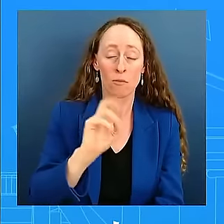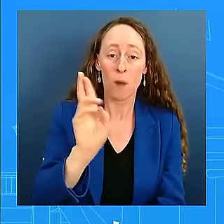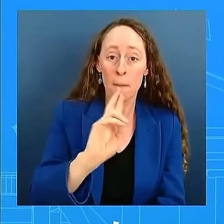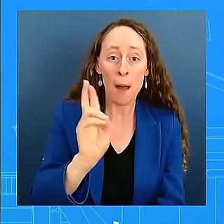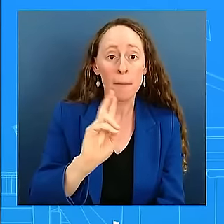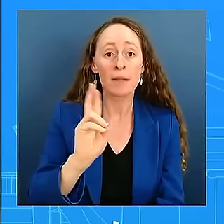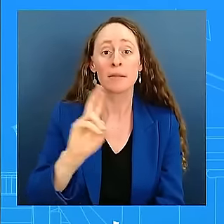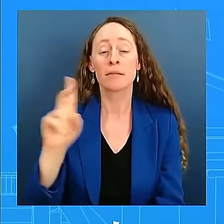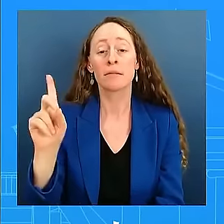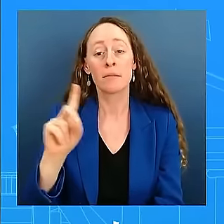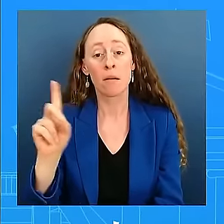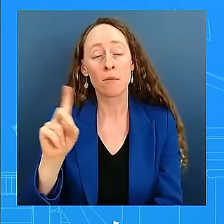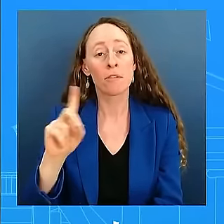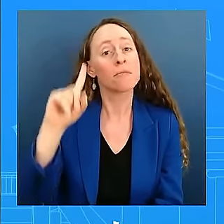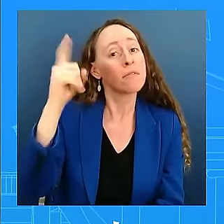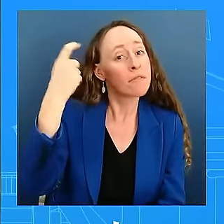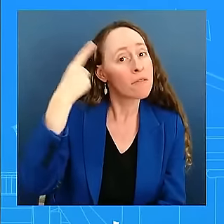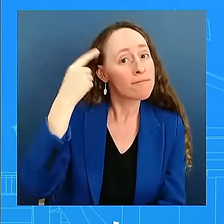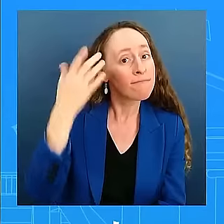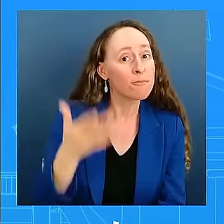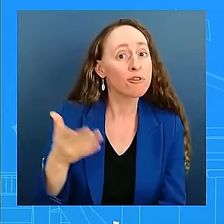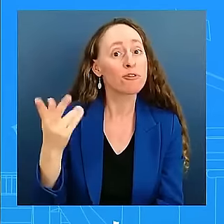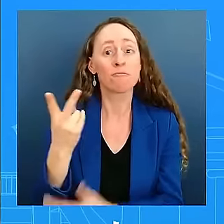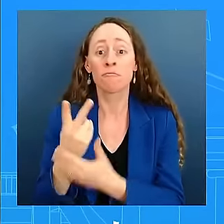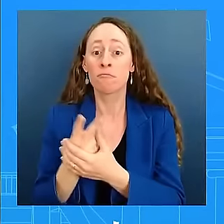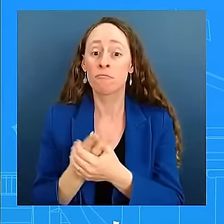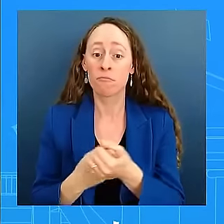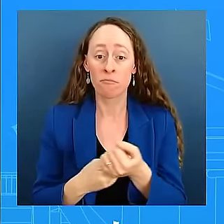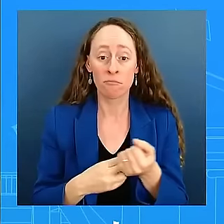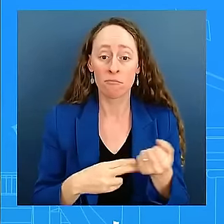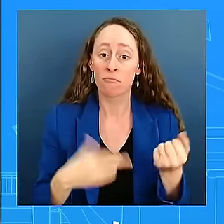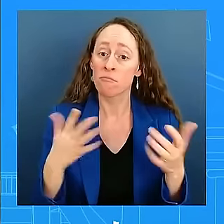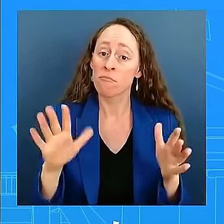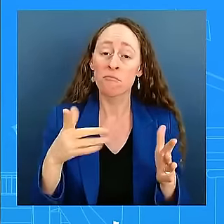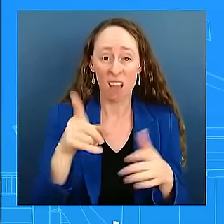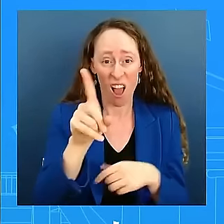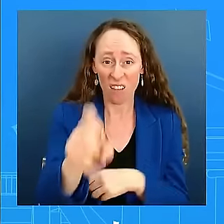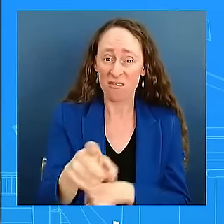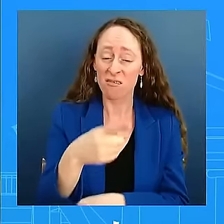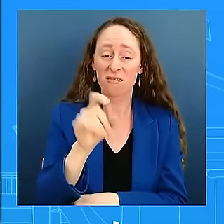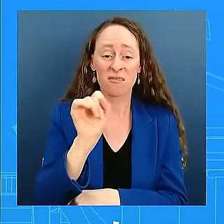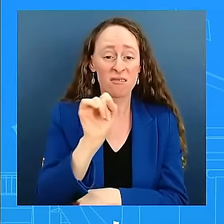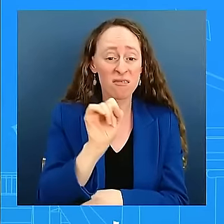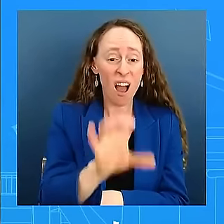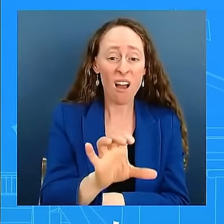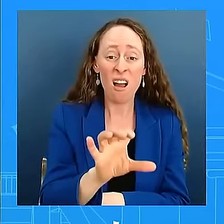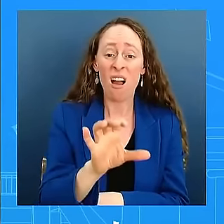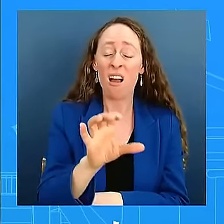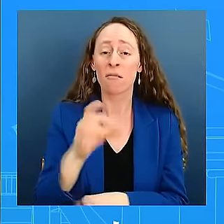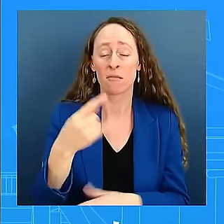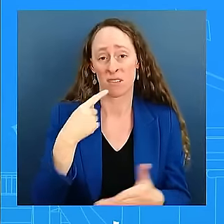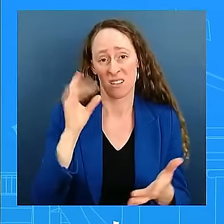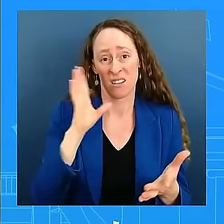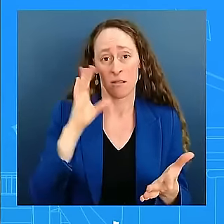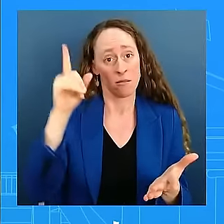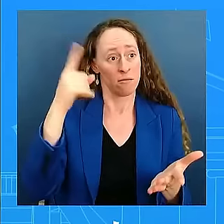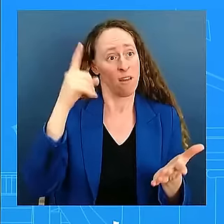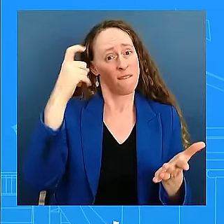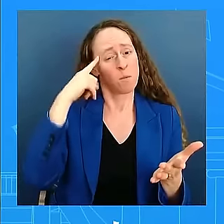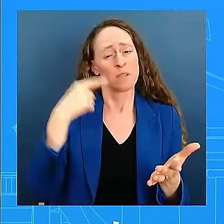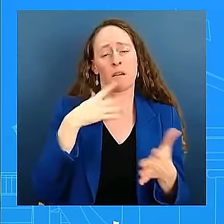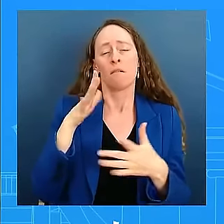to their response. South Carolina Governor McMaster, federal assistance has been superb. We are asking for everything we need.